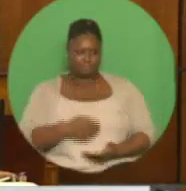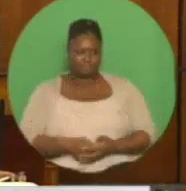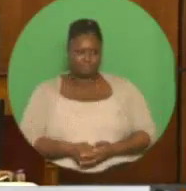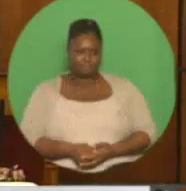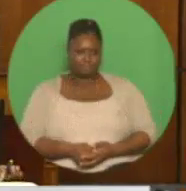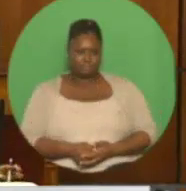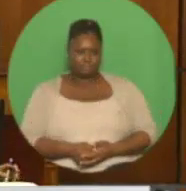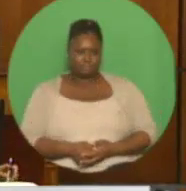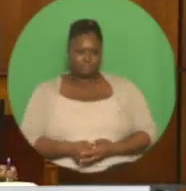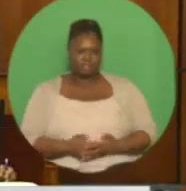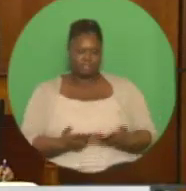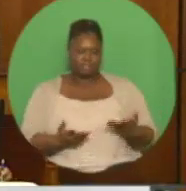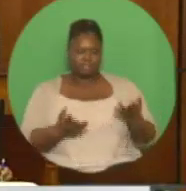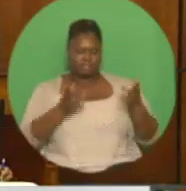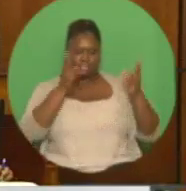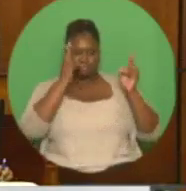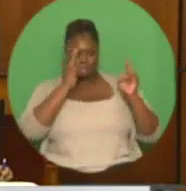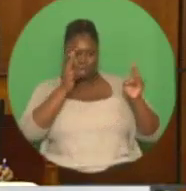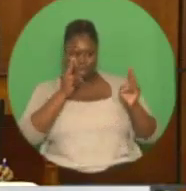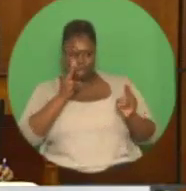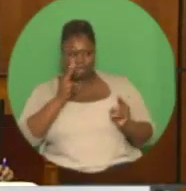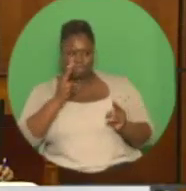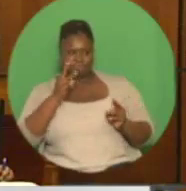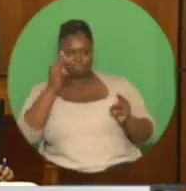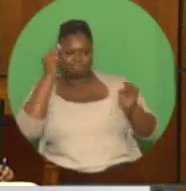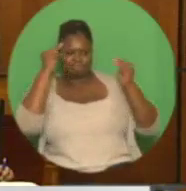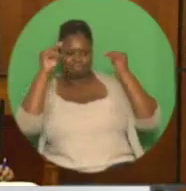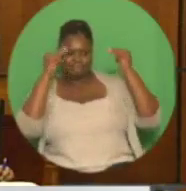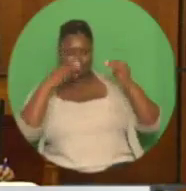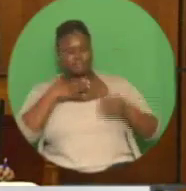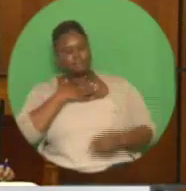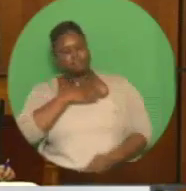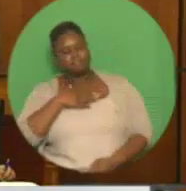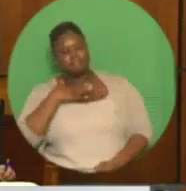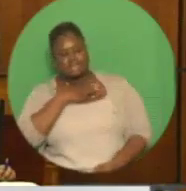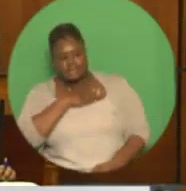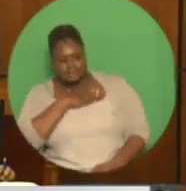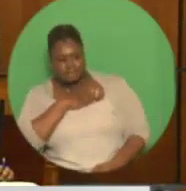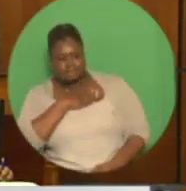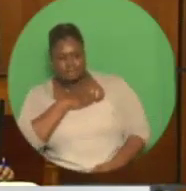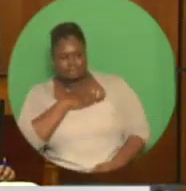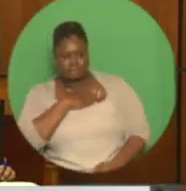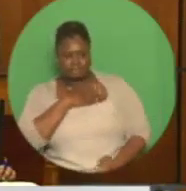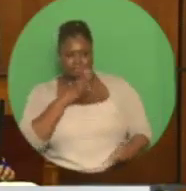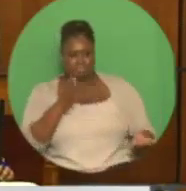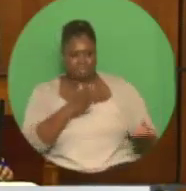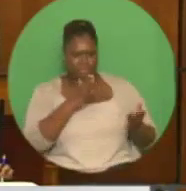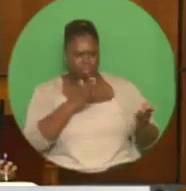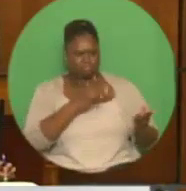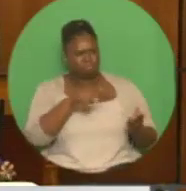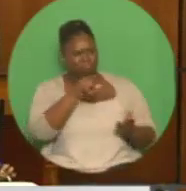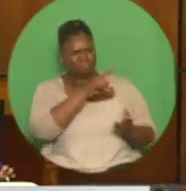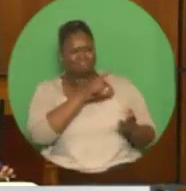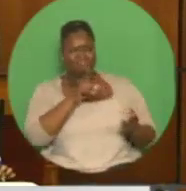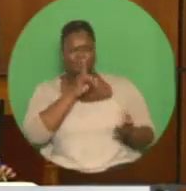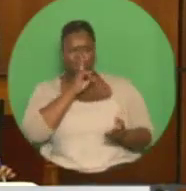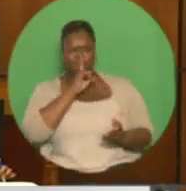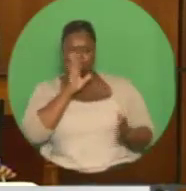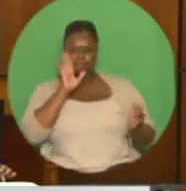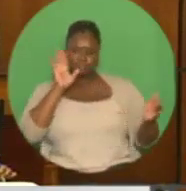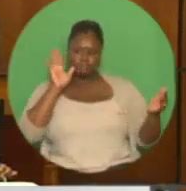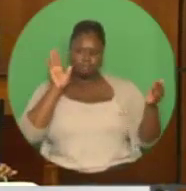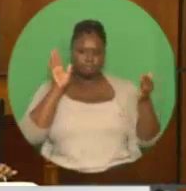Honorable Members. I again encourage you all to please pay attention to these standing orders